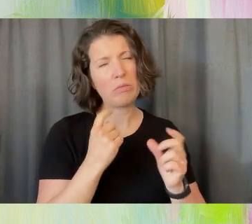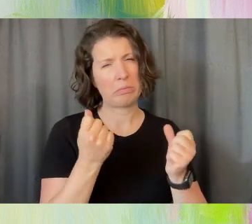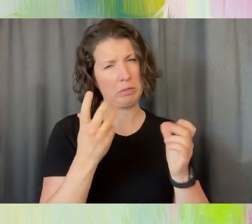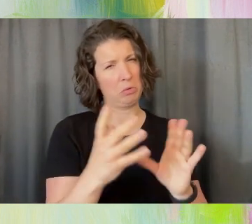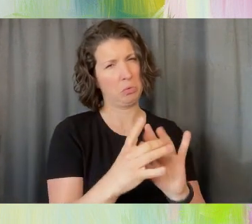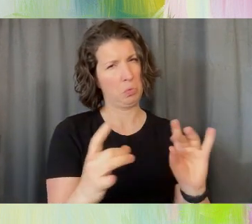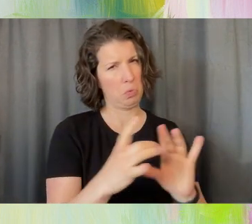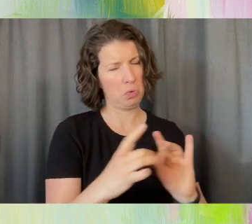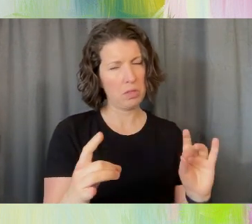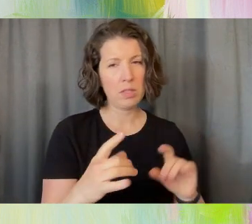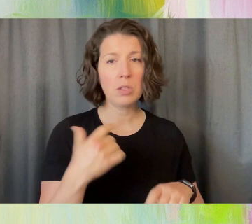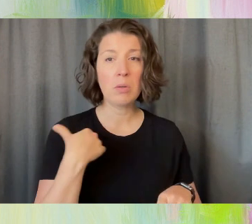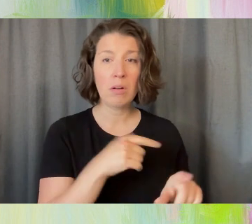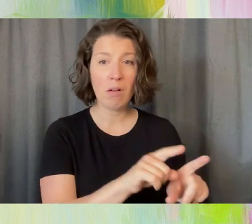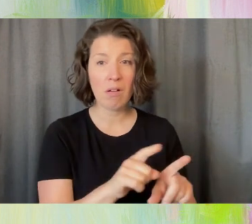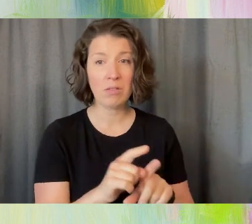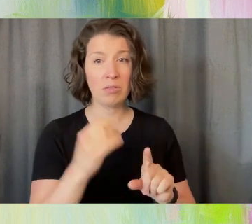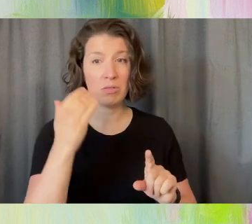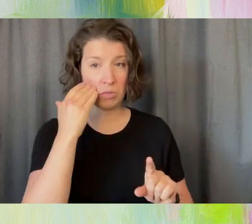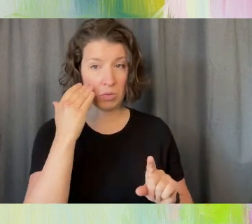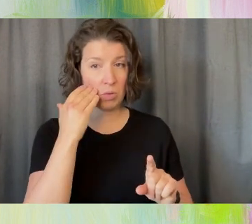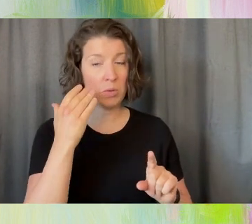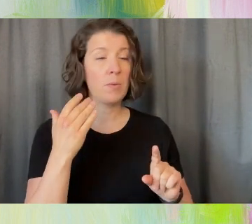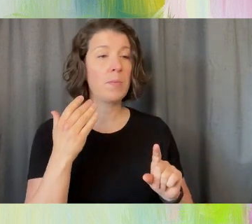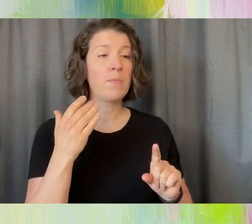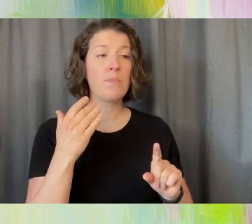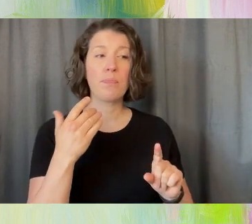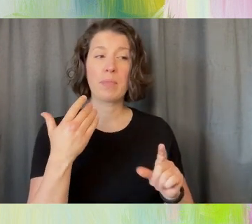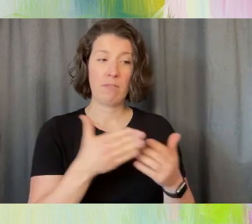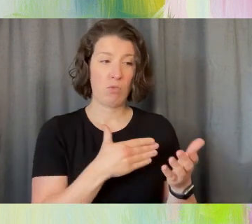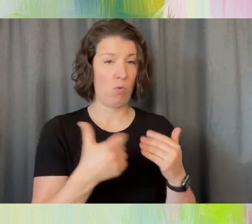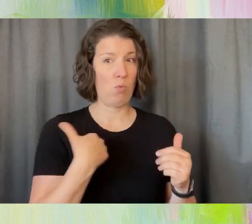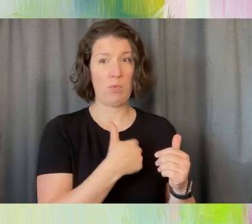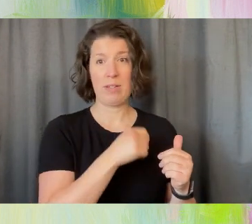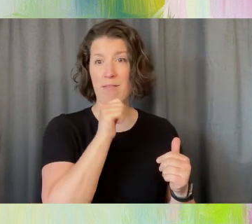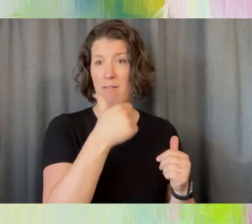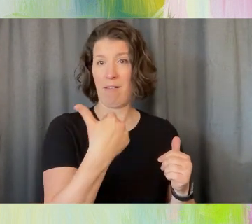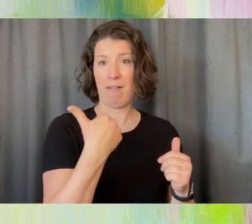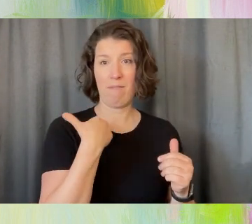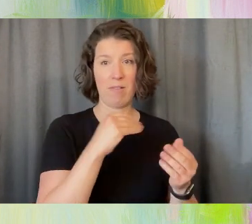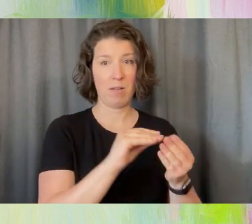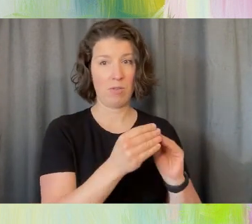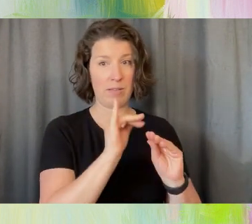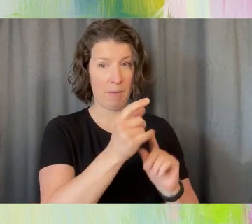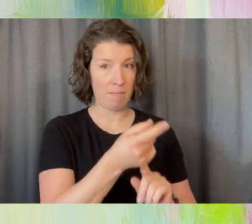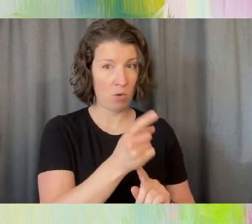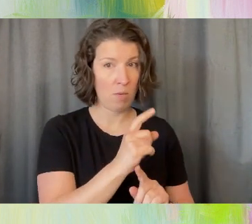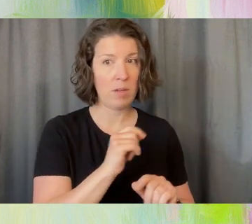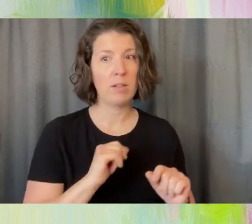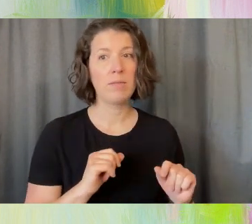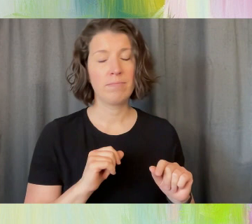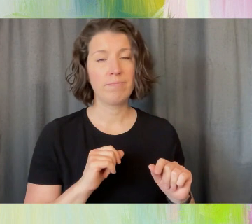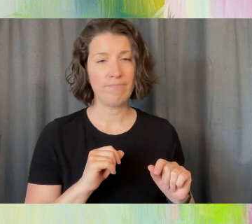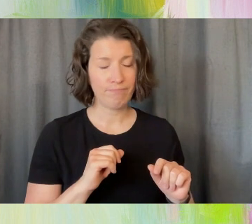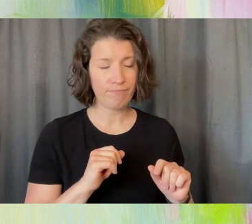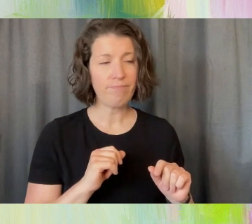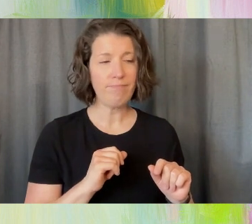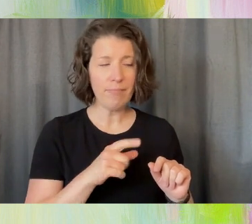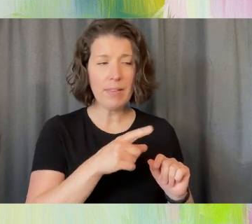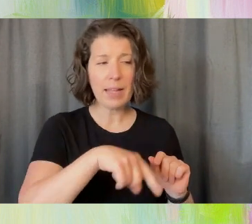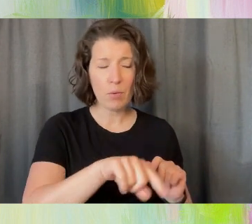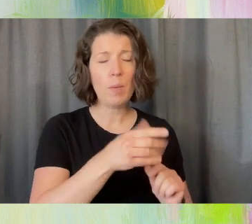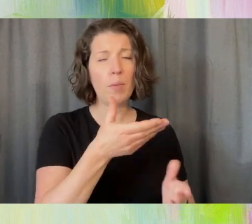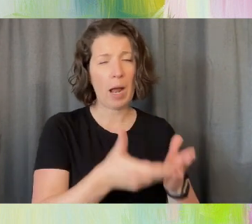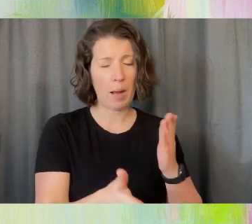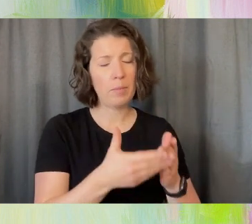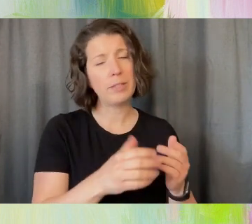we also knew, even though we didn't have the numbers at that moment, that they were probably very affected by